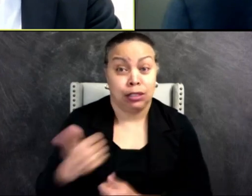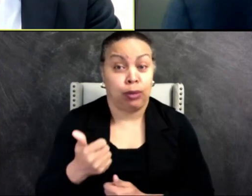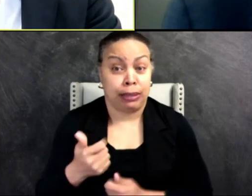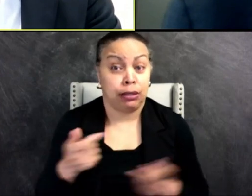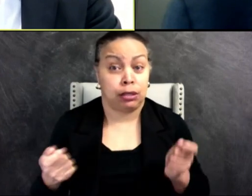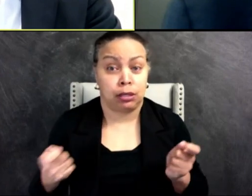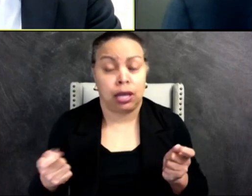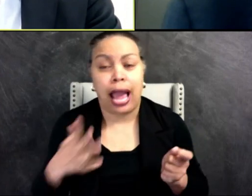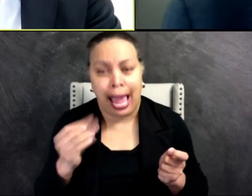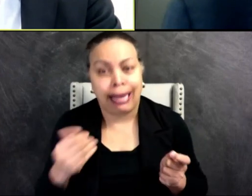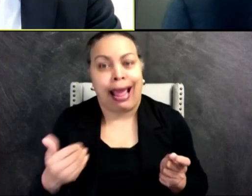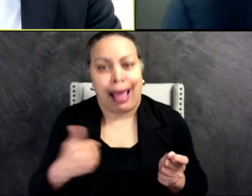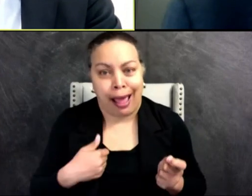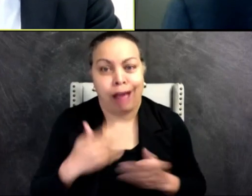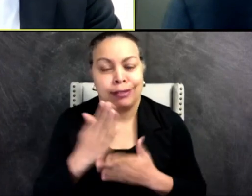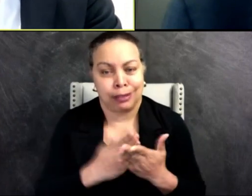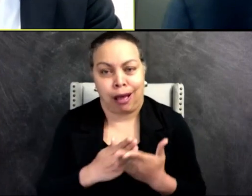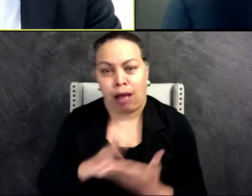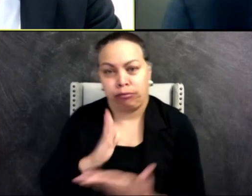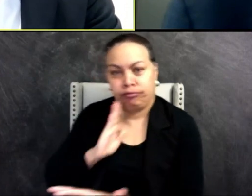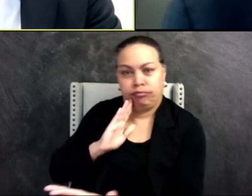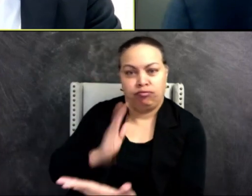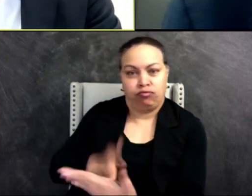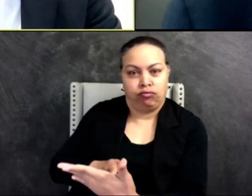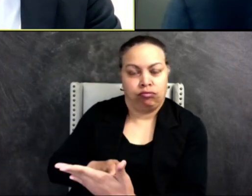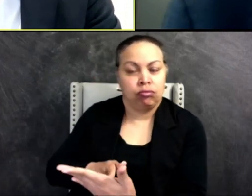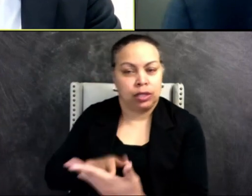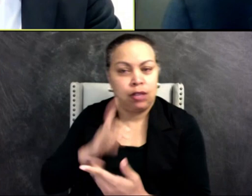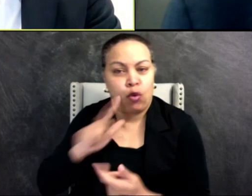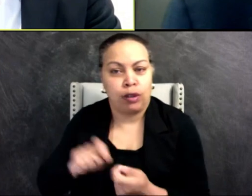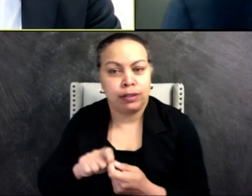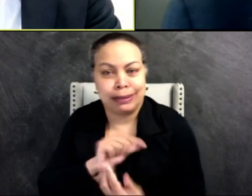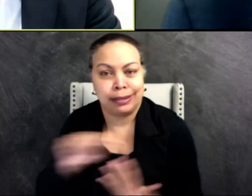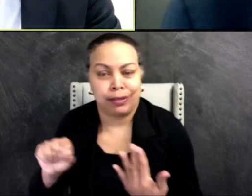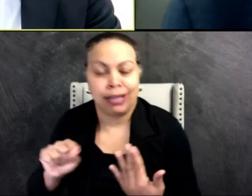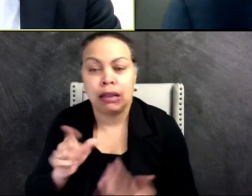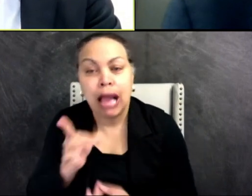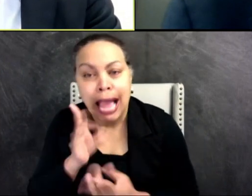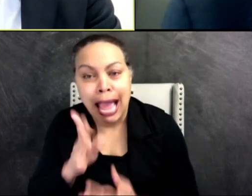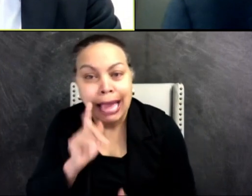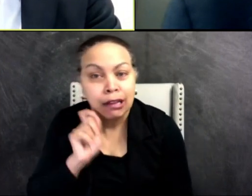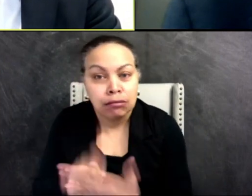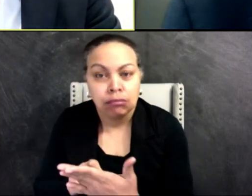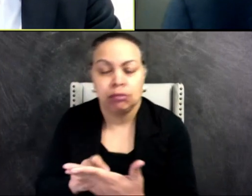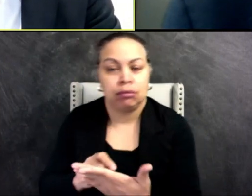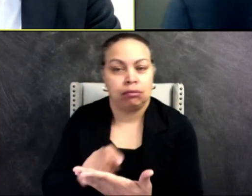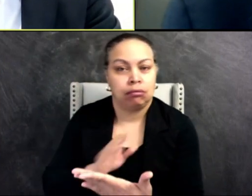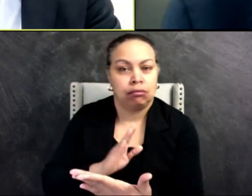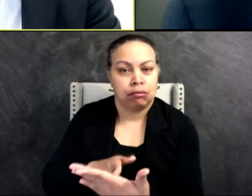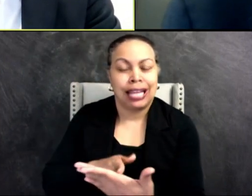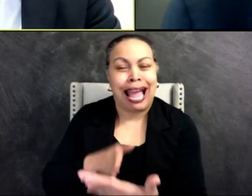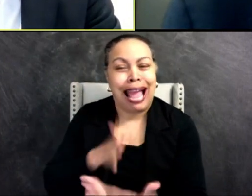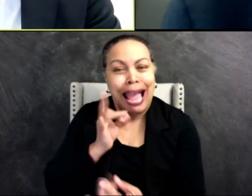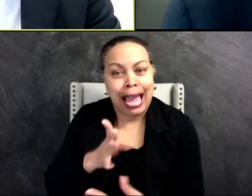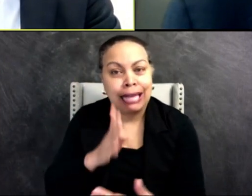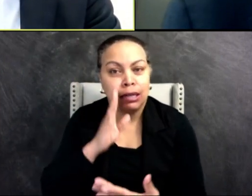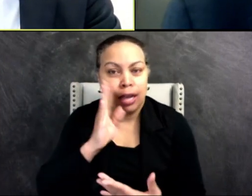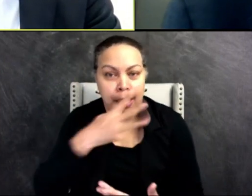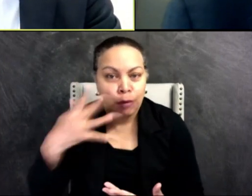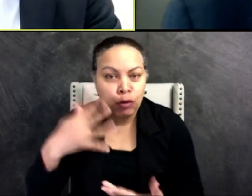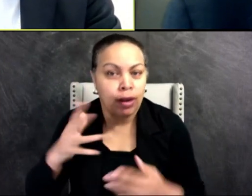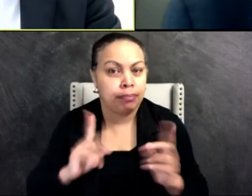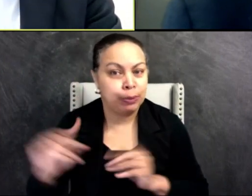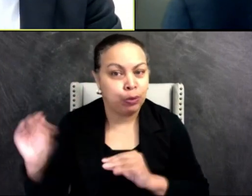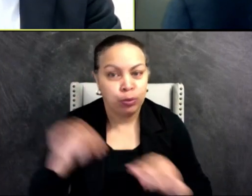harbor racial animus, that they do have a hatred towards immigrants and, you know, sort of spelled out even in your language,